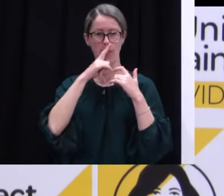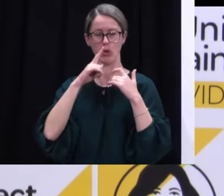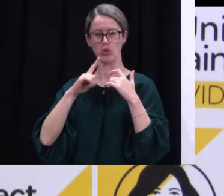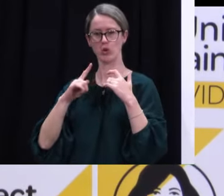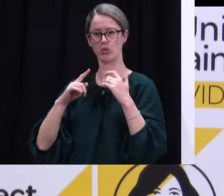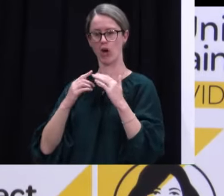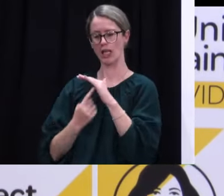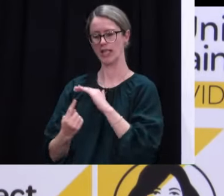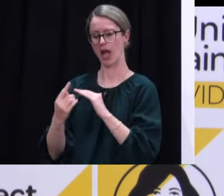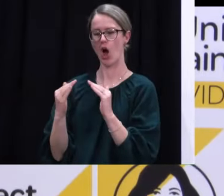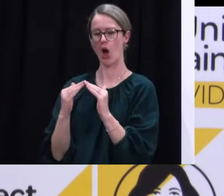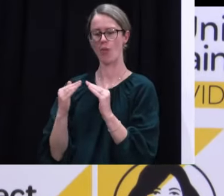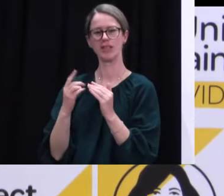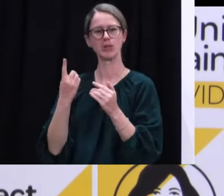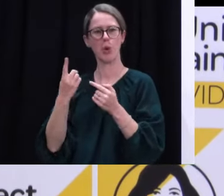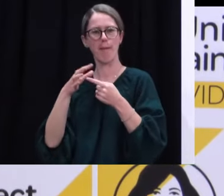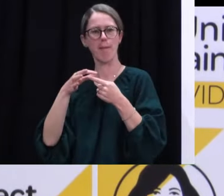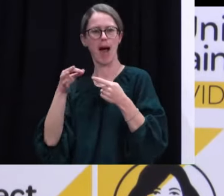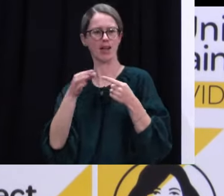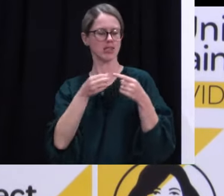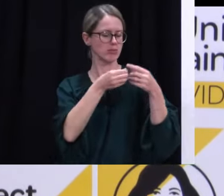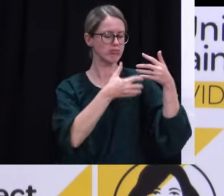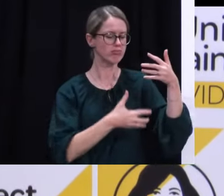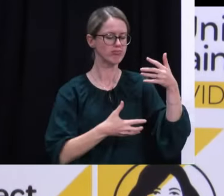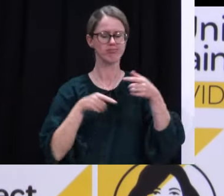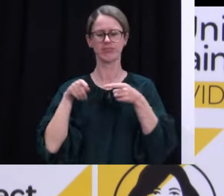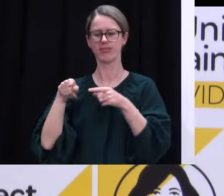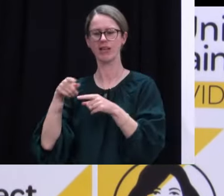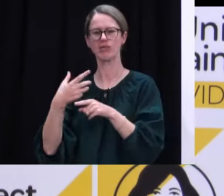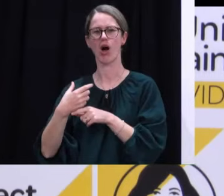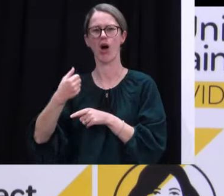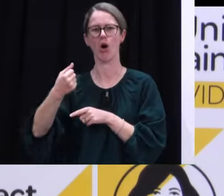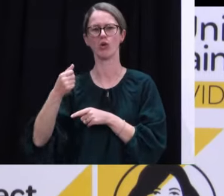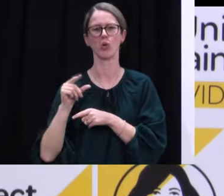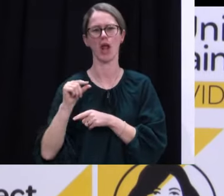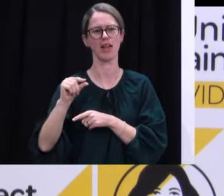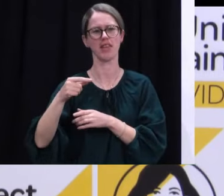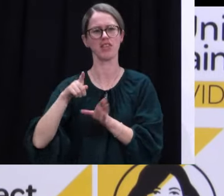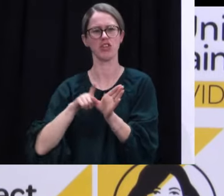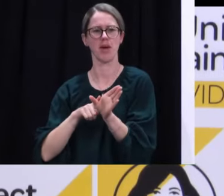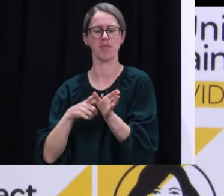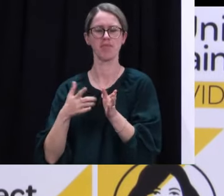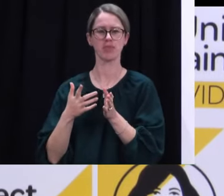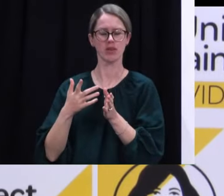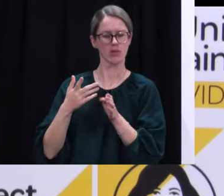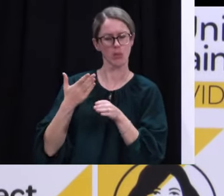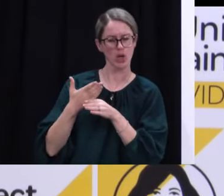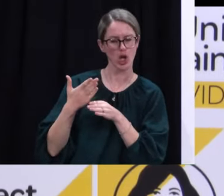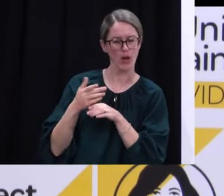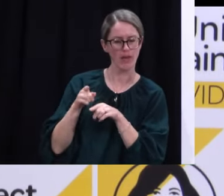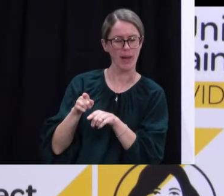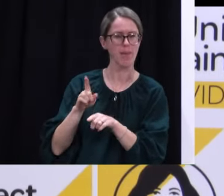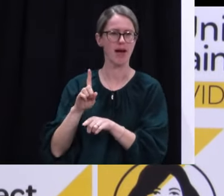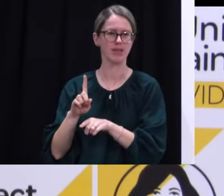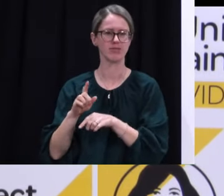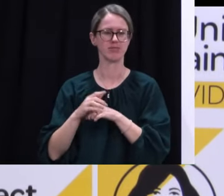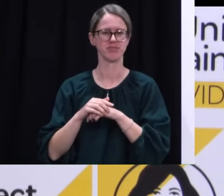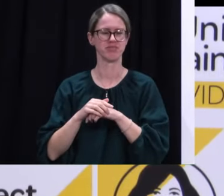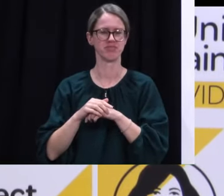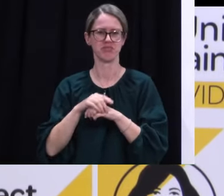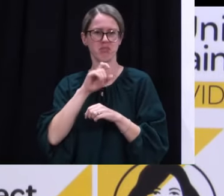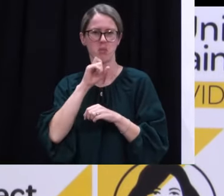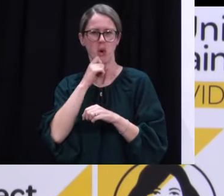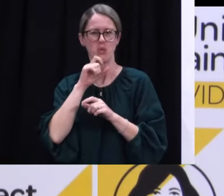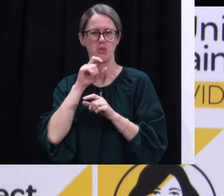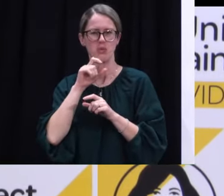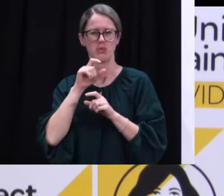is just one part of it. It wasn't due to start until the latter part of the year. So we're doing the work. But, of course, you wouldn't undertake